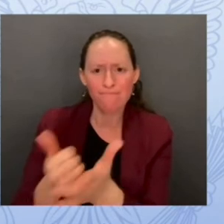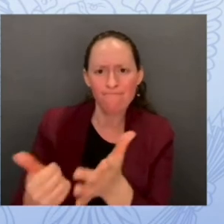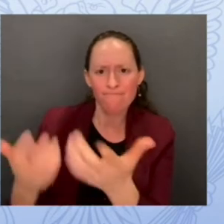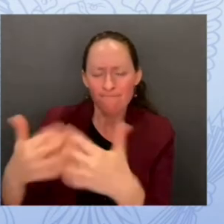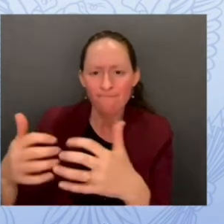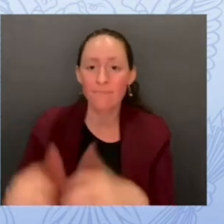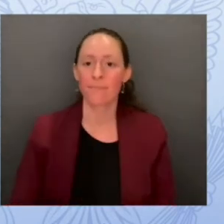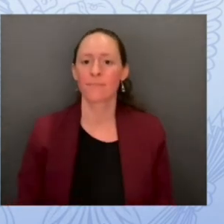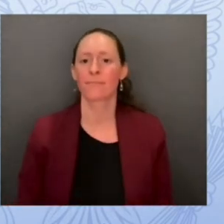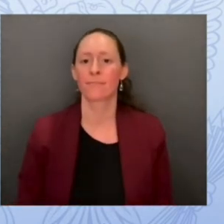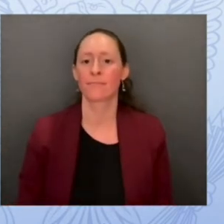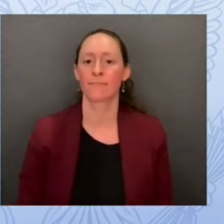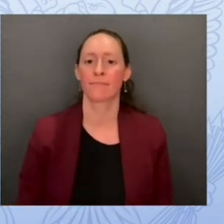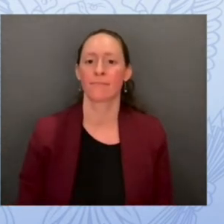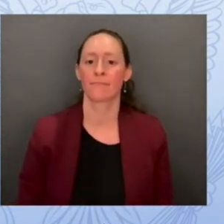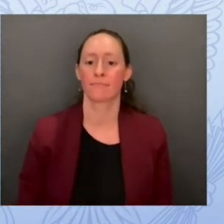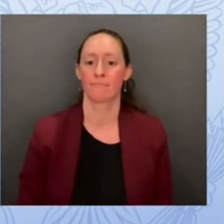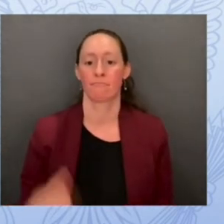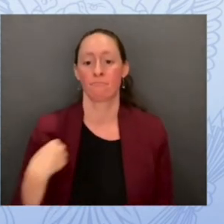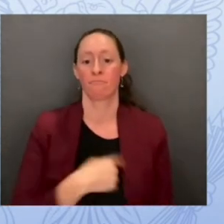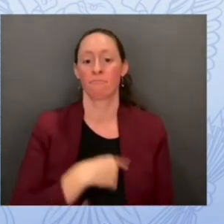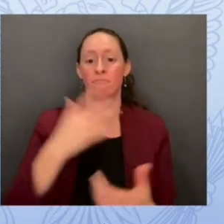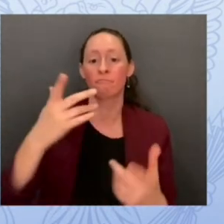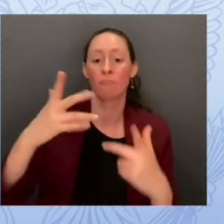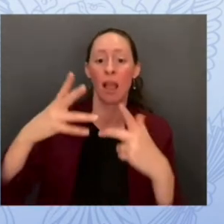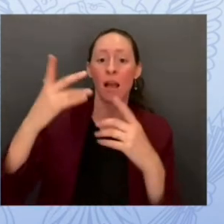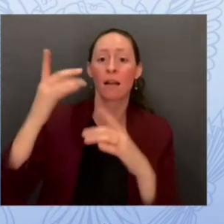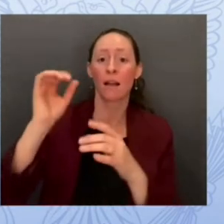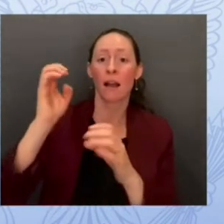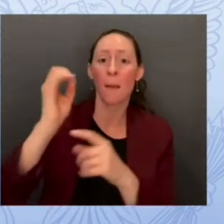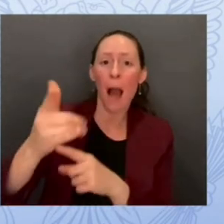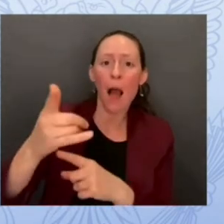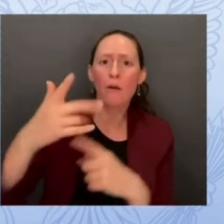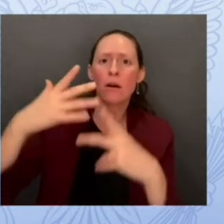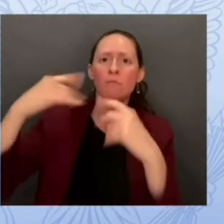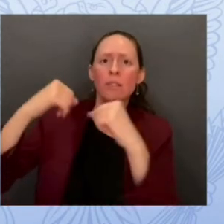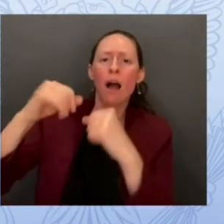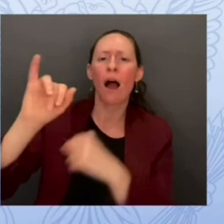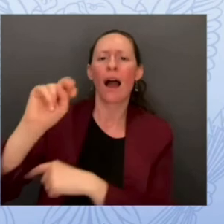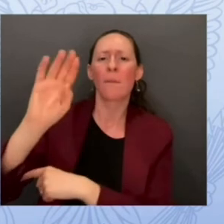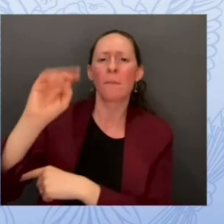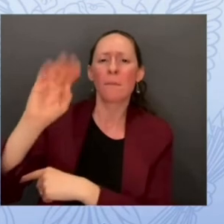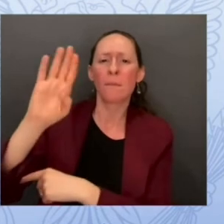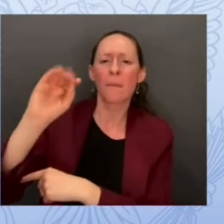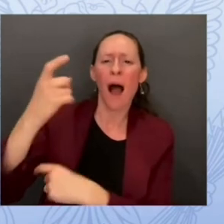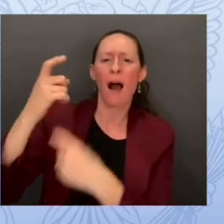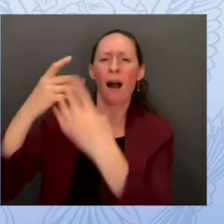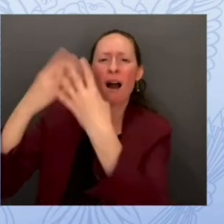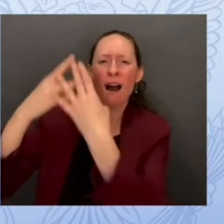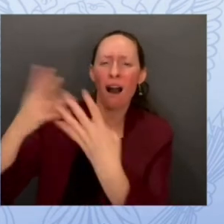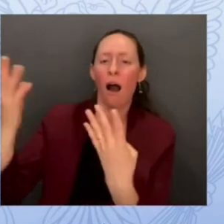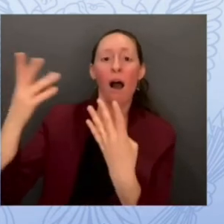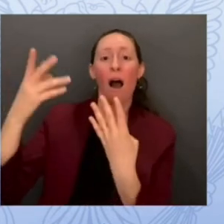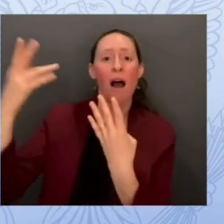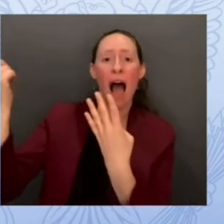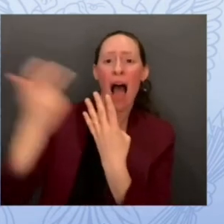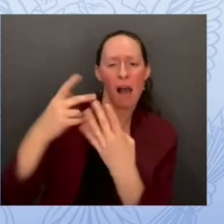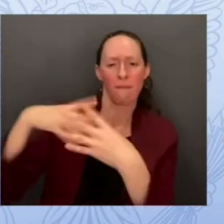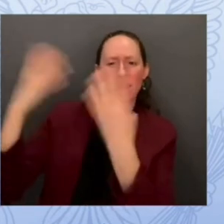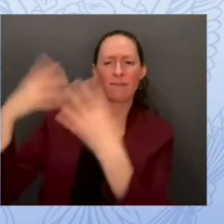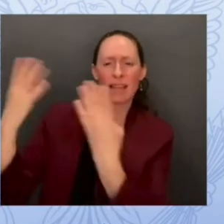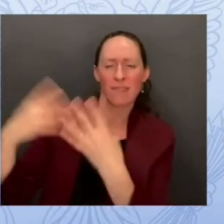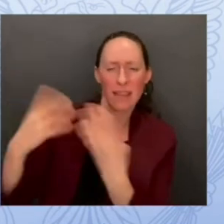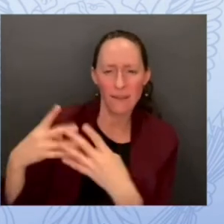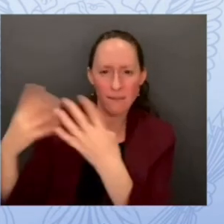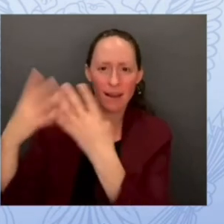safeguards inboxes and cloud email security by protecting against a broad spectrum of threats like phishing and unintentional leaks